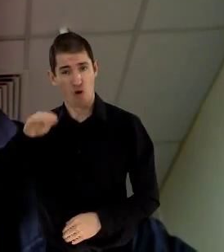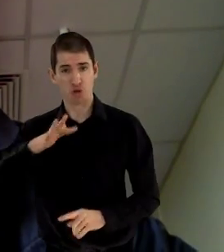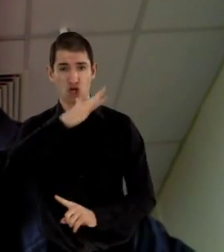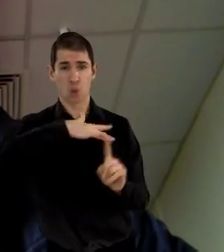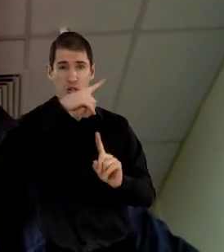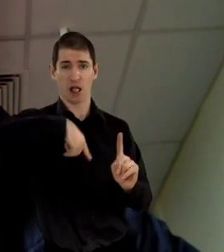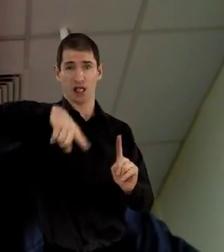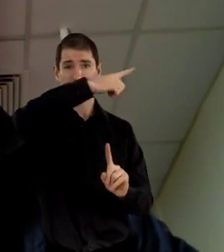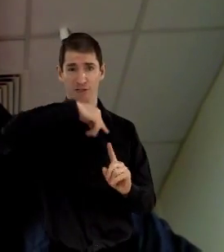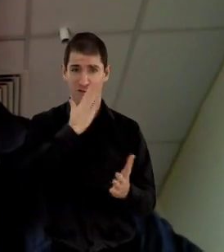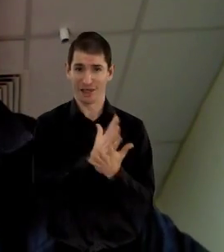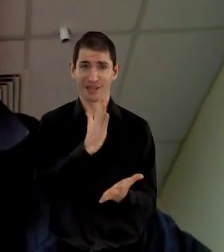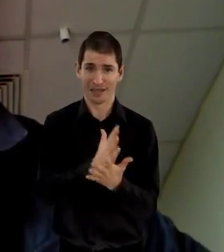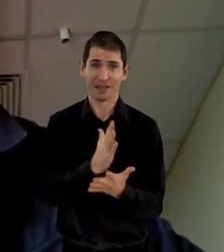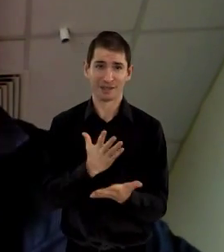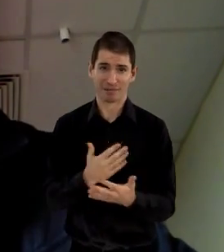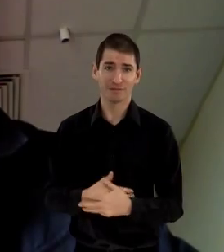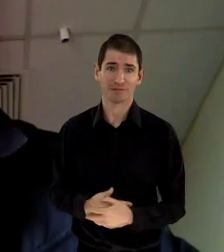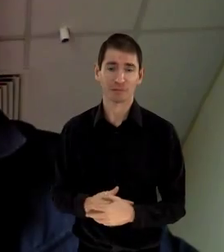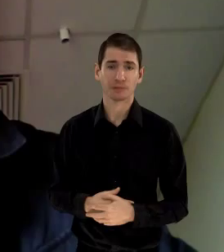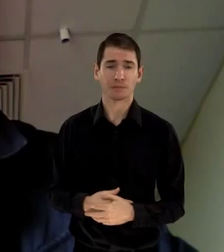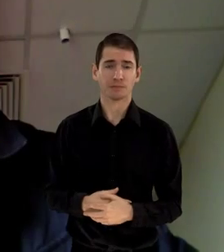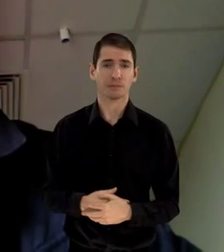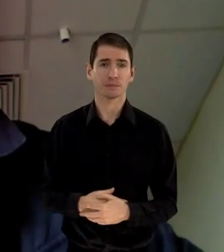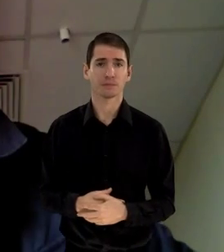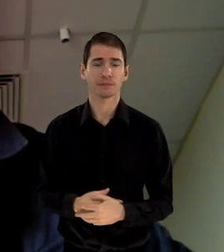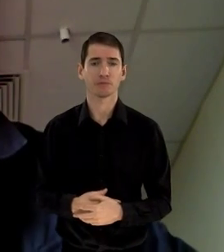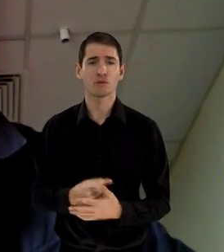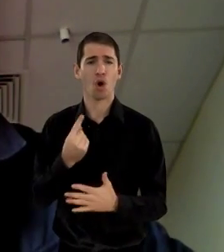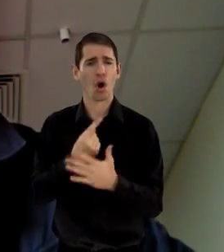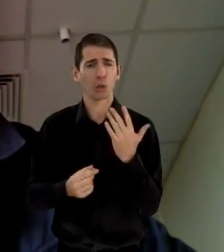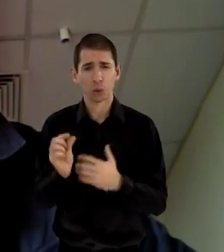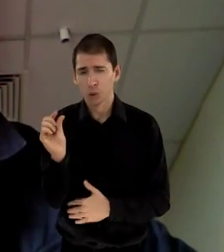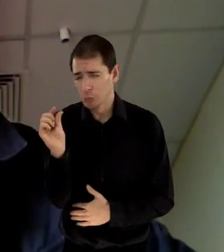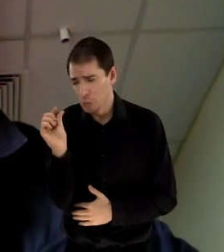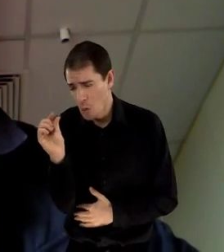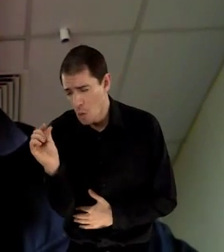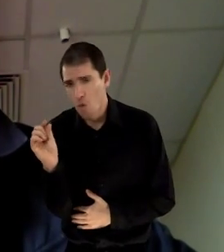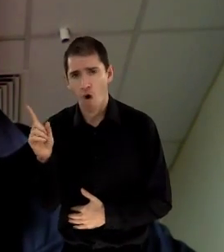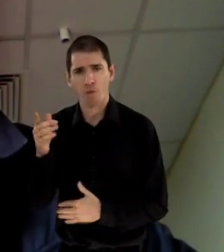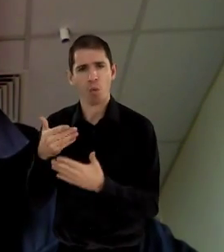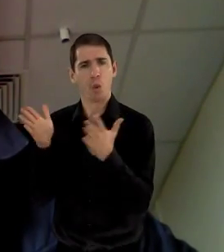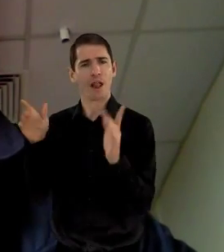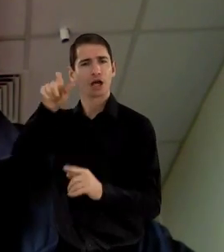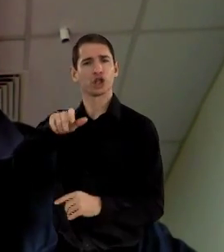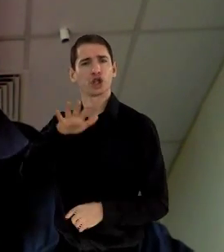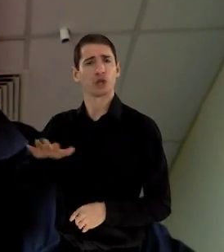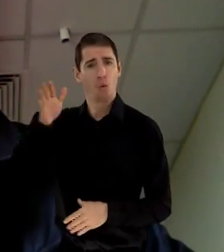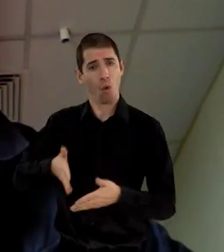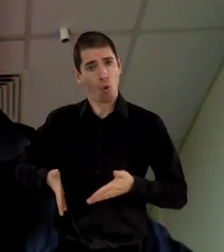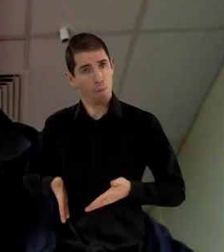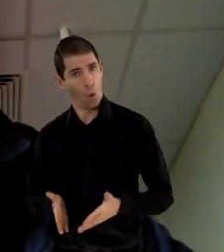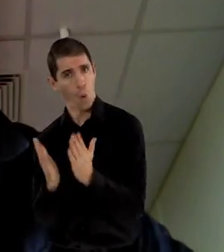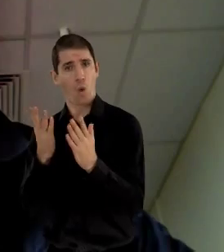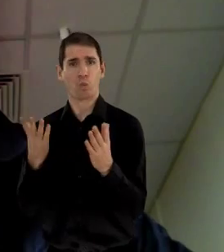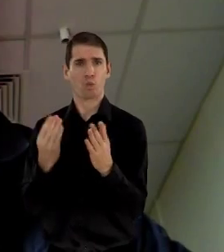common causes of impairment are socially created. Only a minority of the general